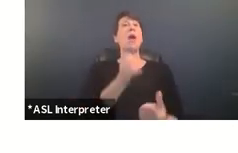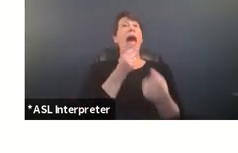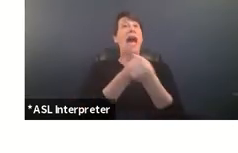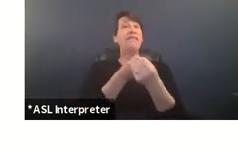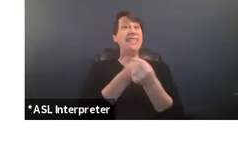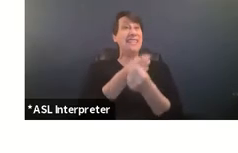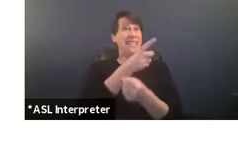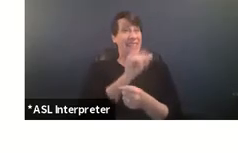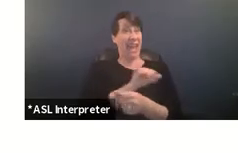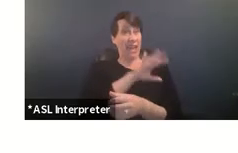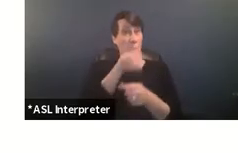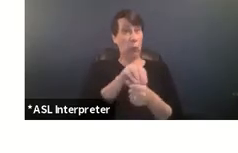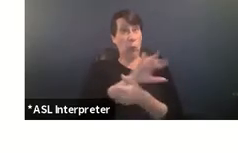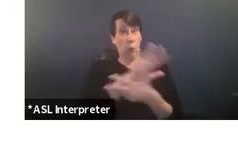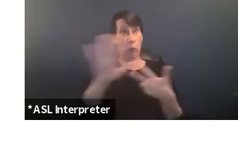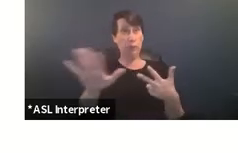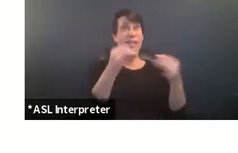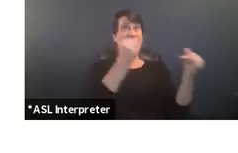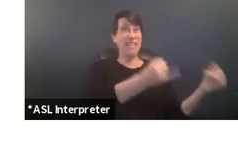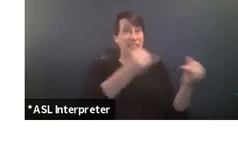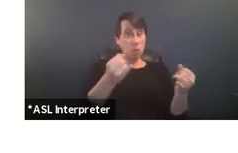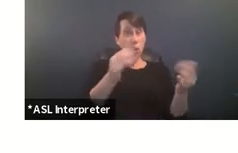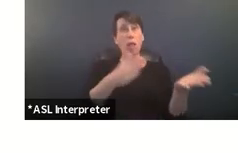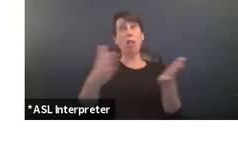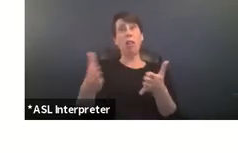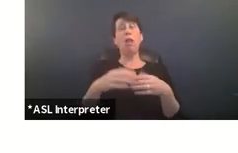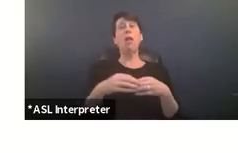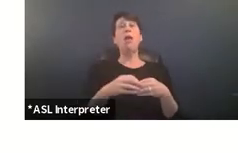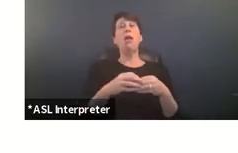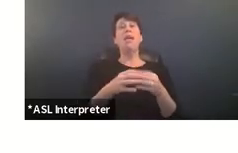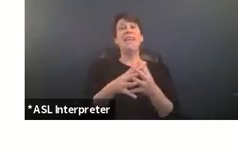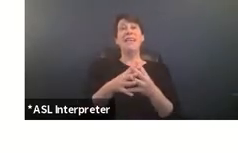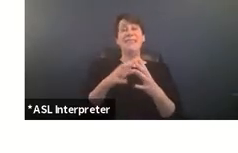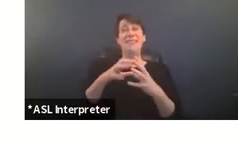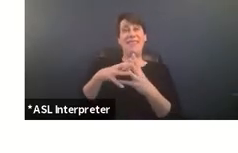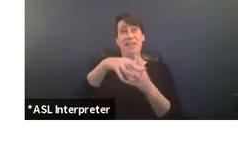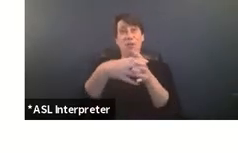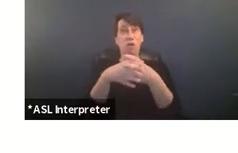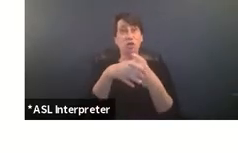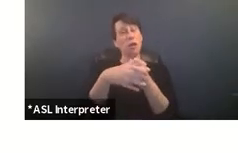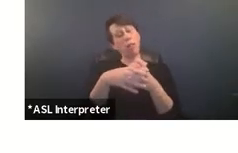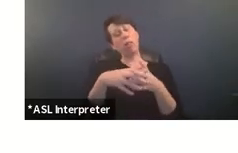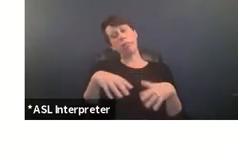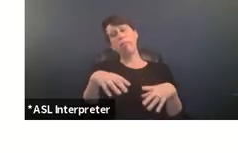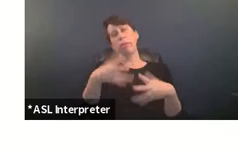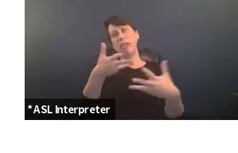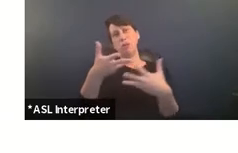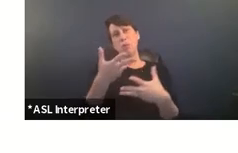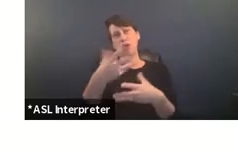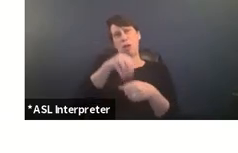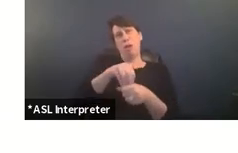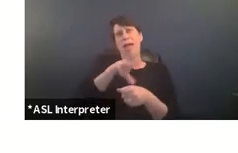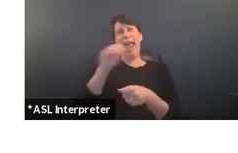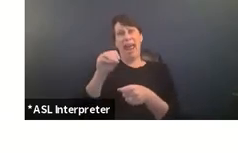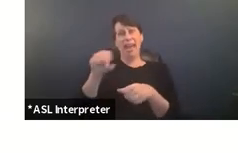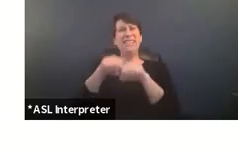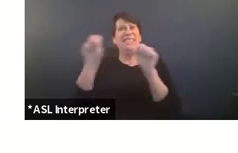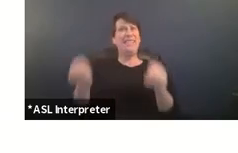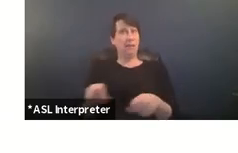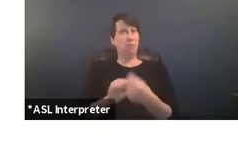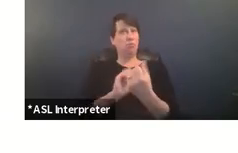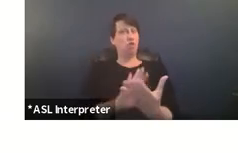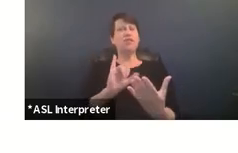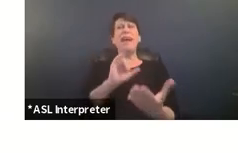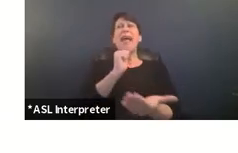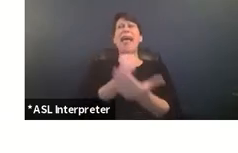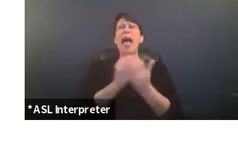includes the individual the interpersonal and the community level system practices that really help